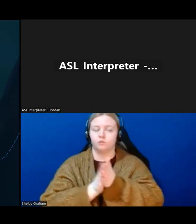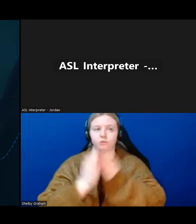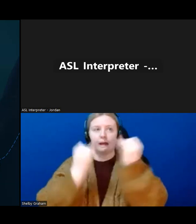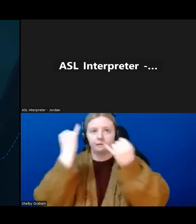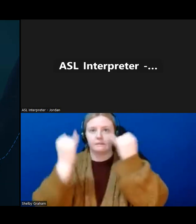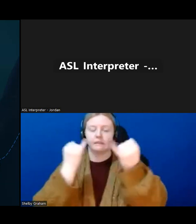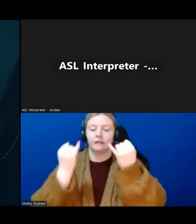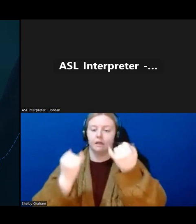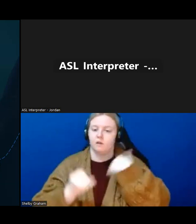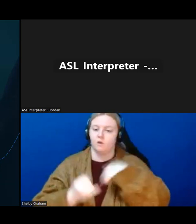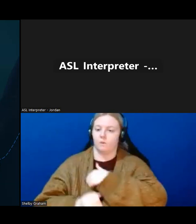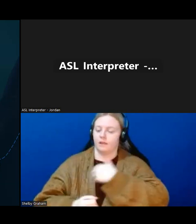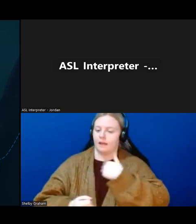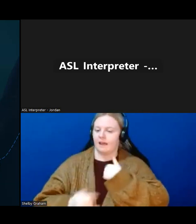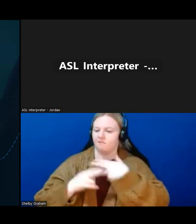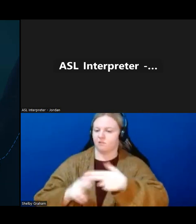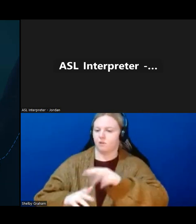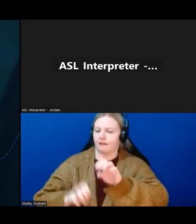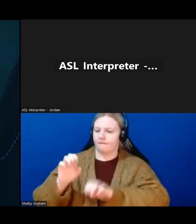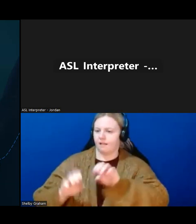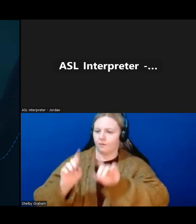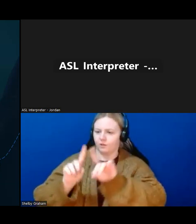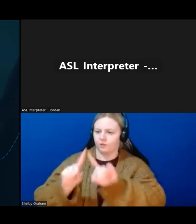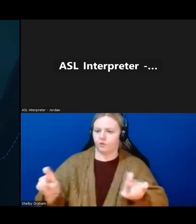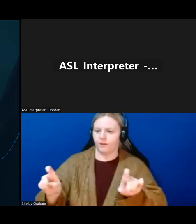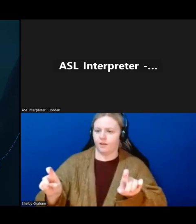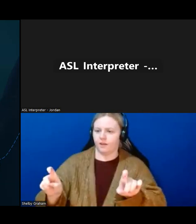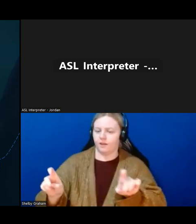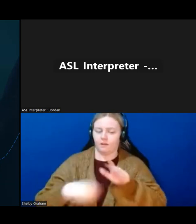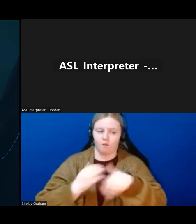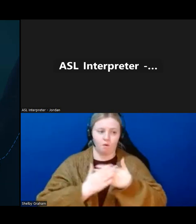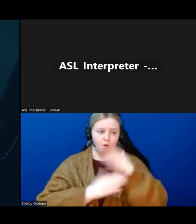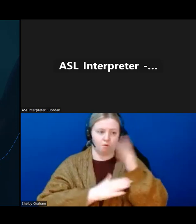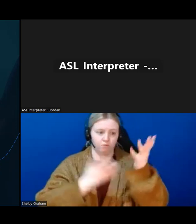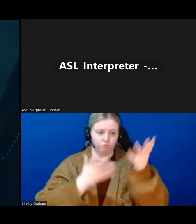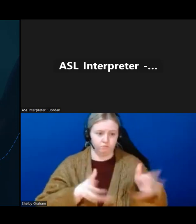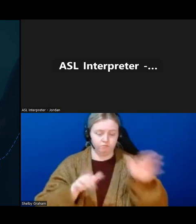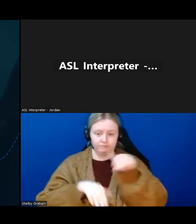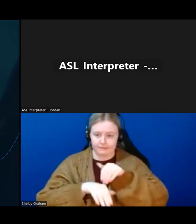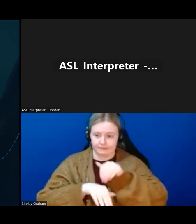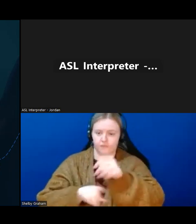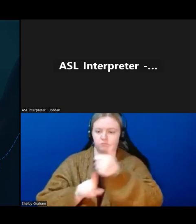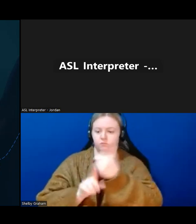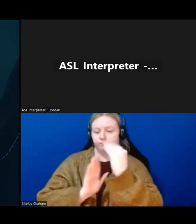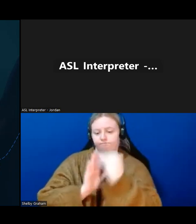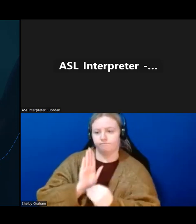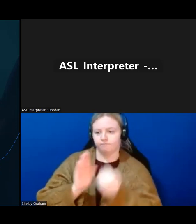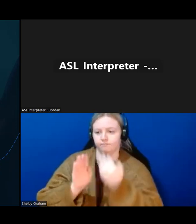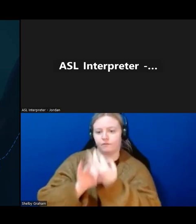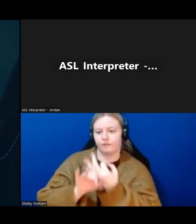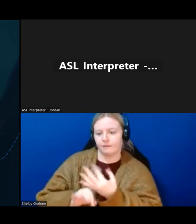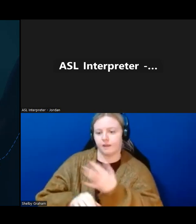evaluation survey after all of our sessions where we kind of evaluate what you want, what you